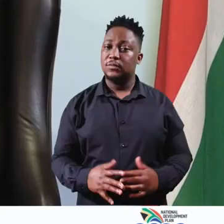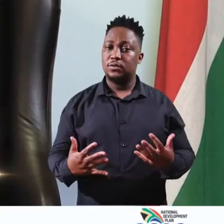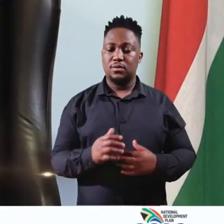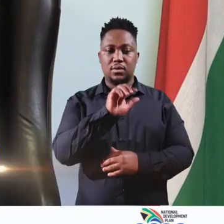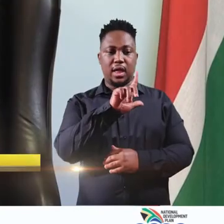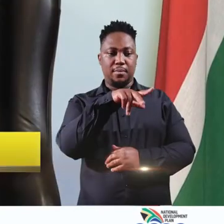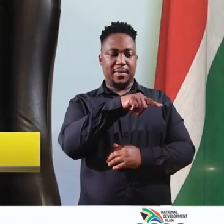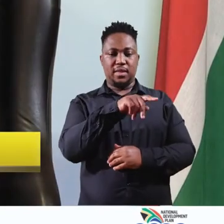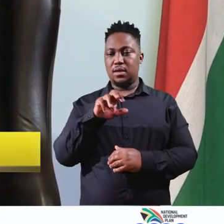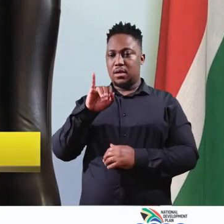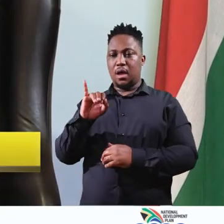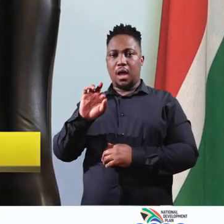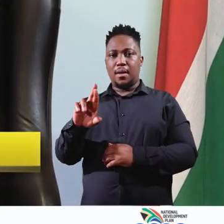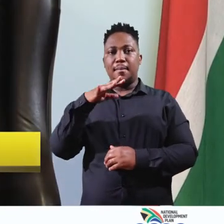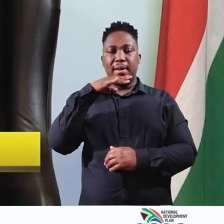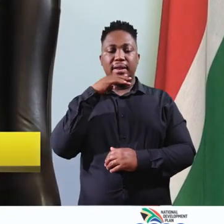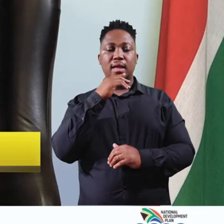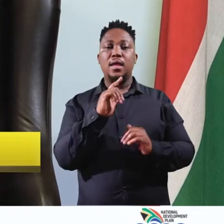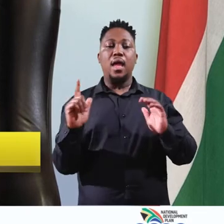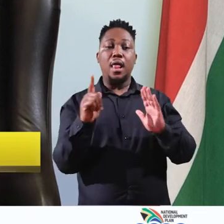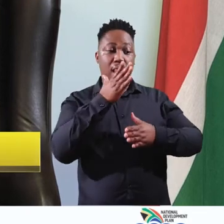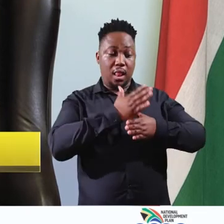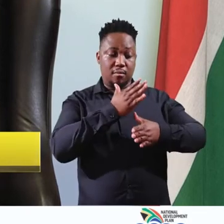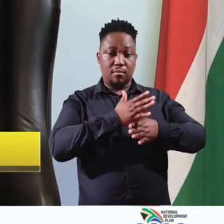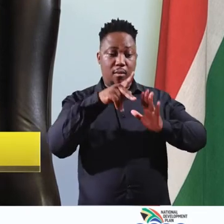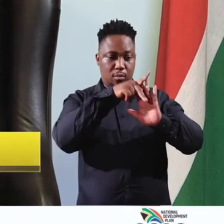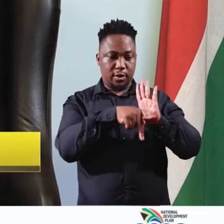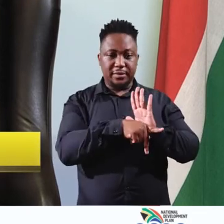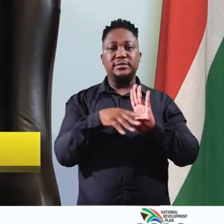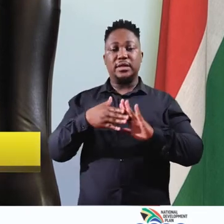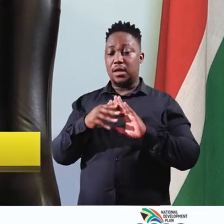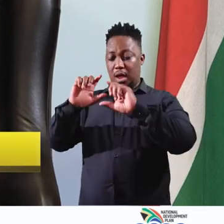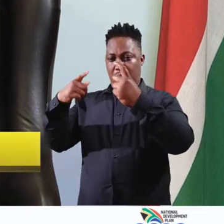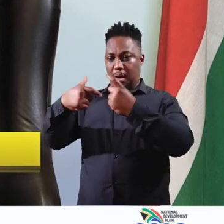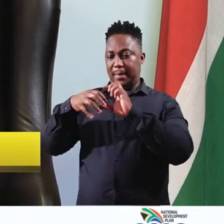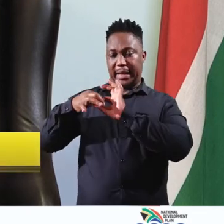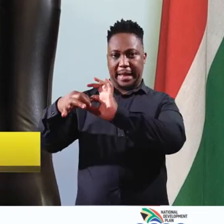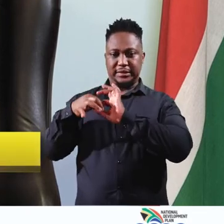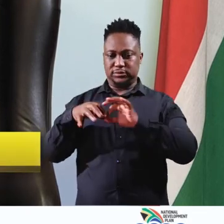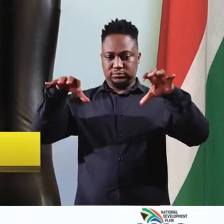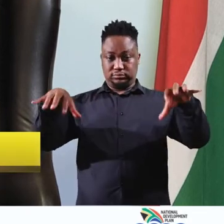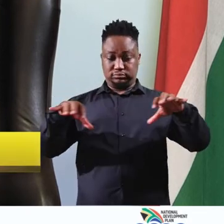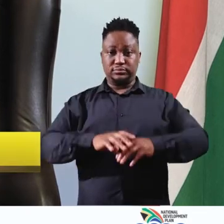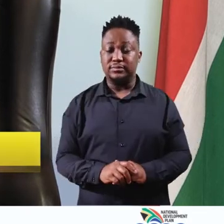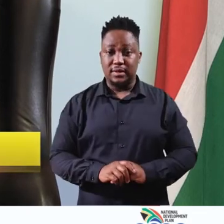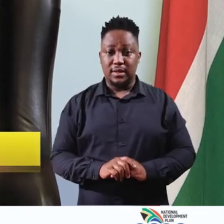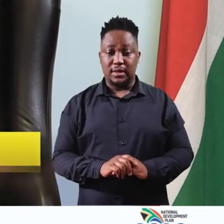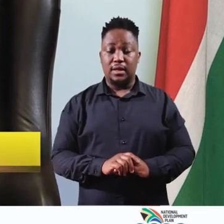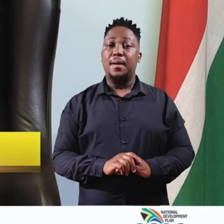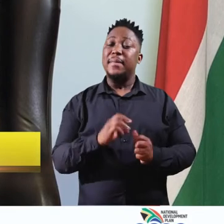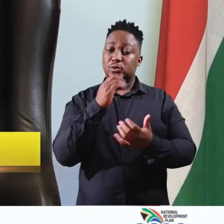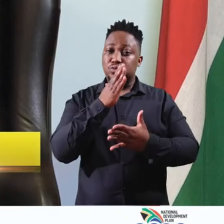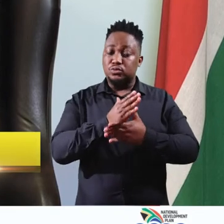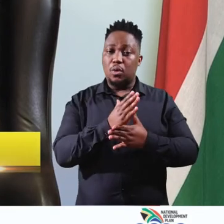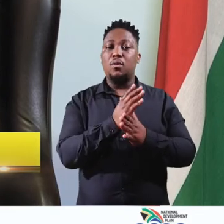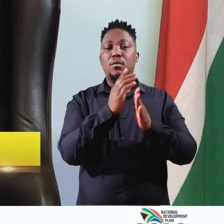So the acronym LPNIR stands for Labour Policy and Industrial Relations. Its main function is